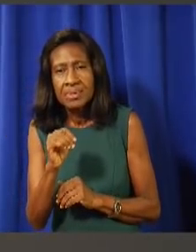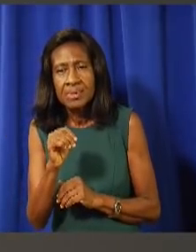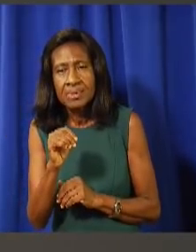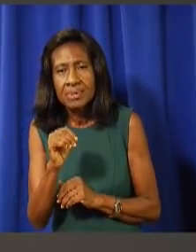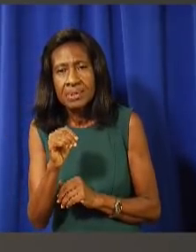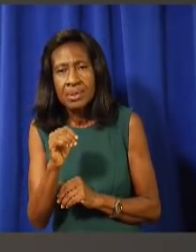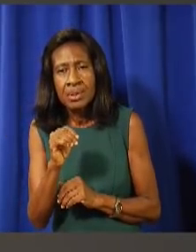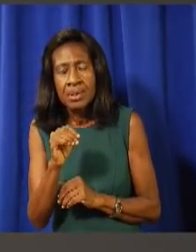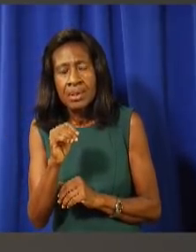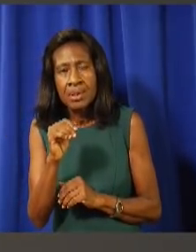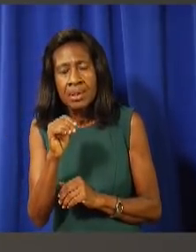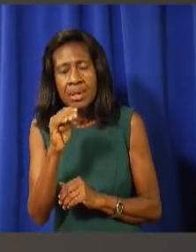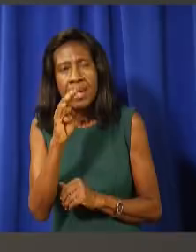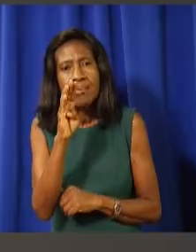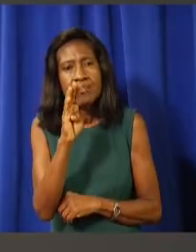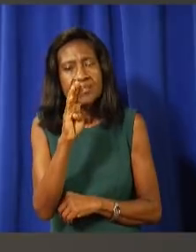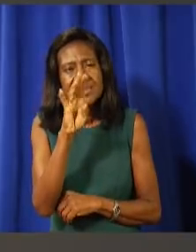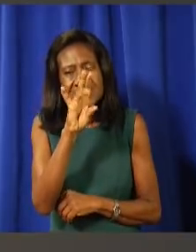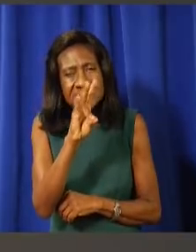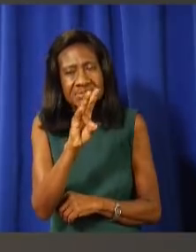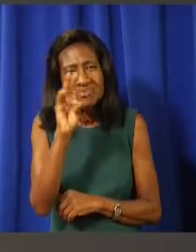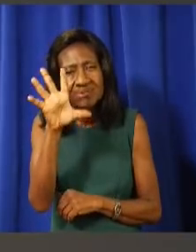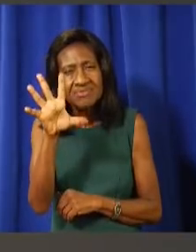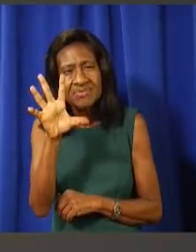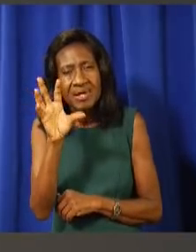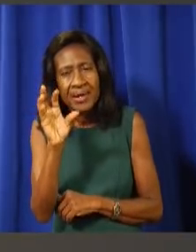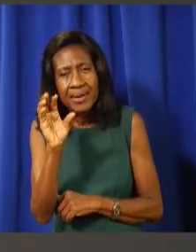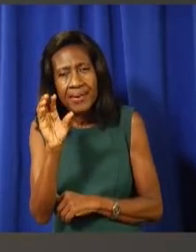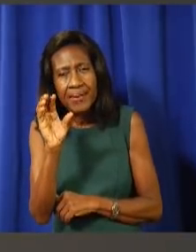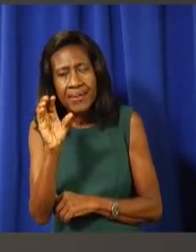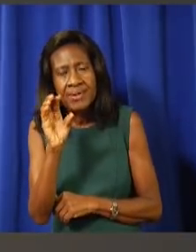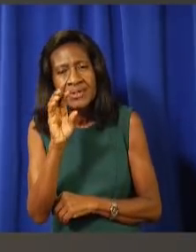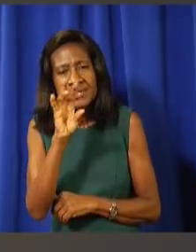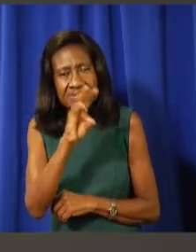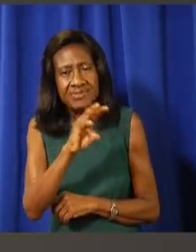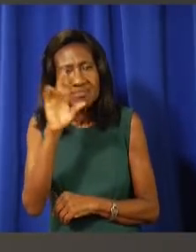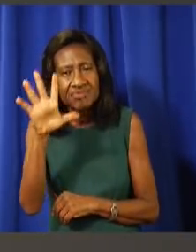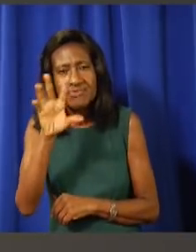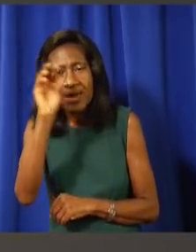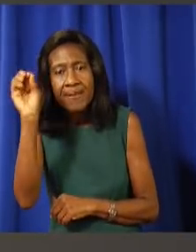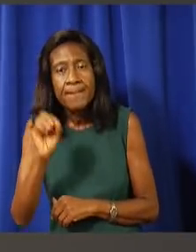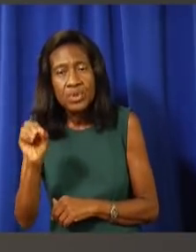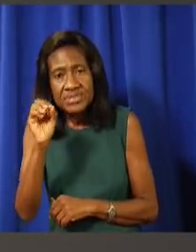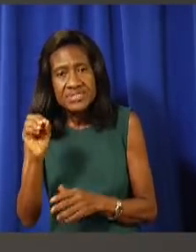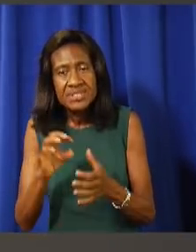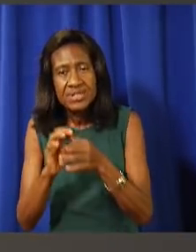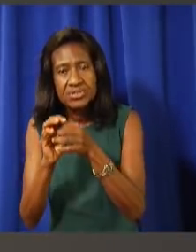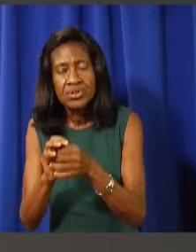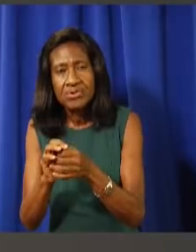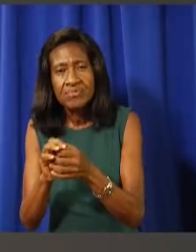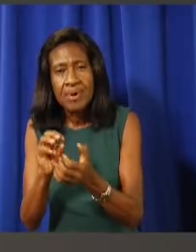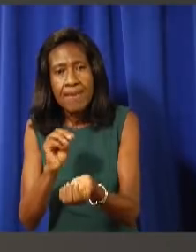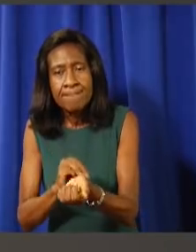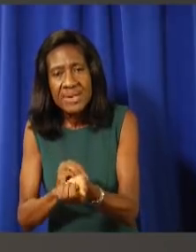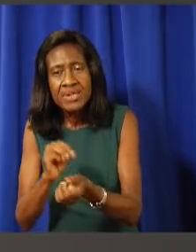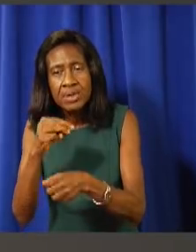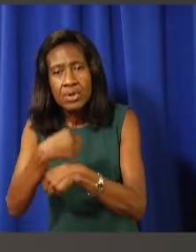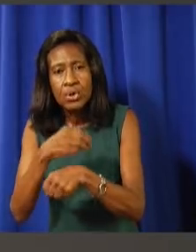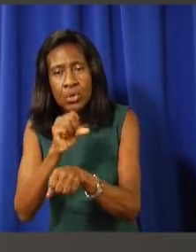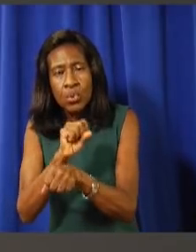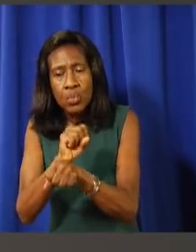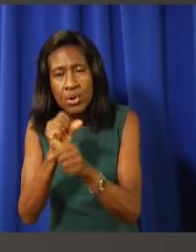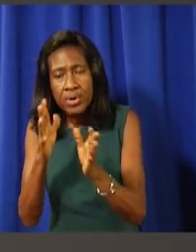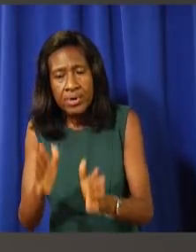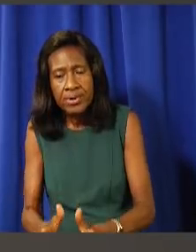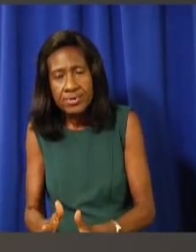our health services authority workers weren't, uh, vaccinated, what is government's position on potentially mandating